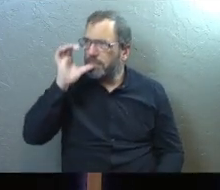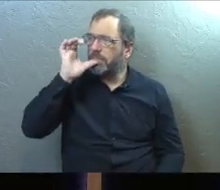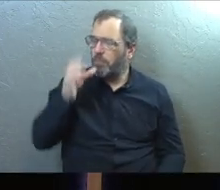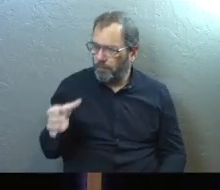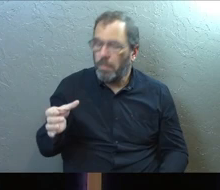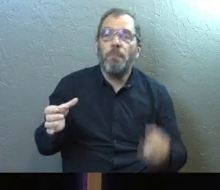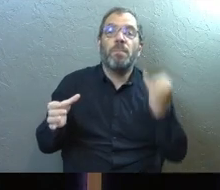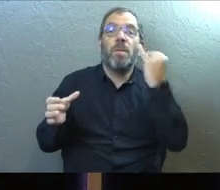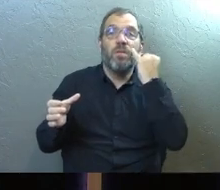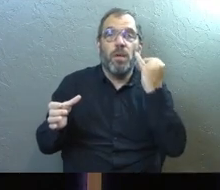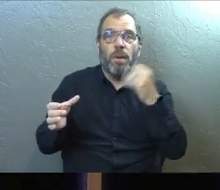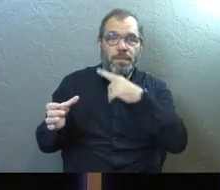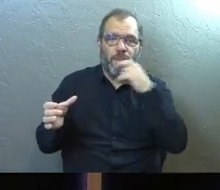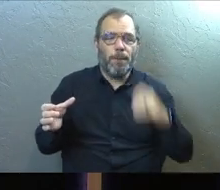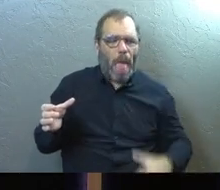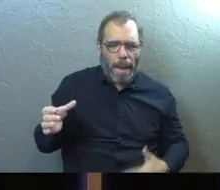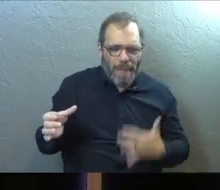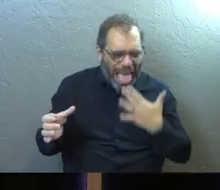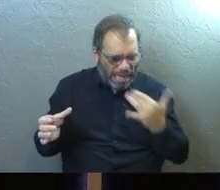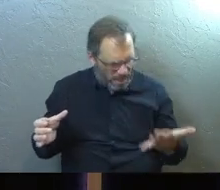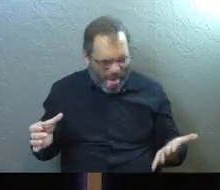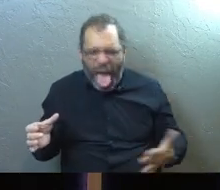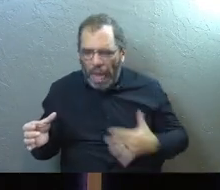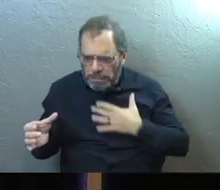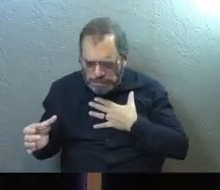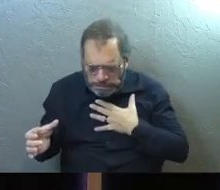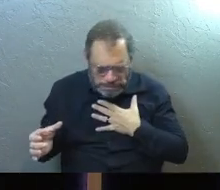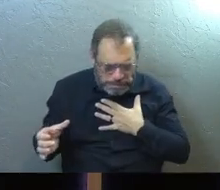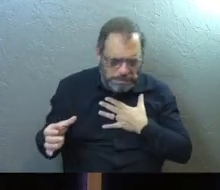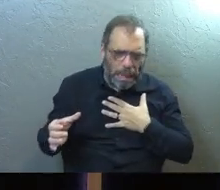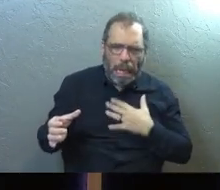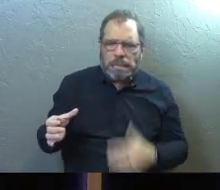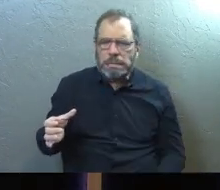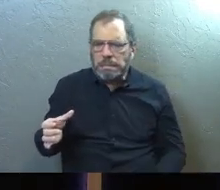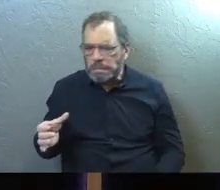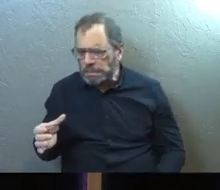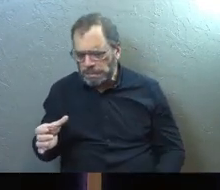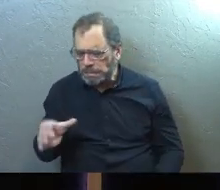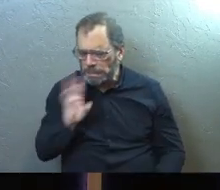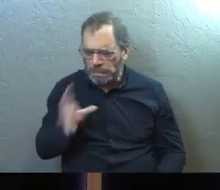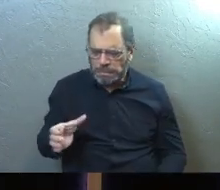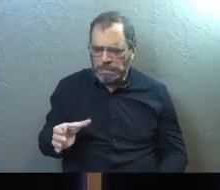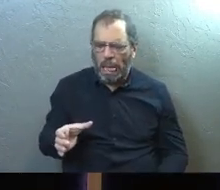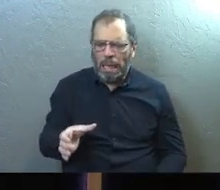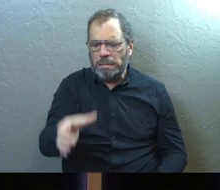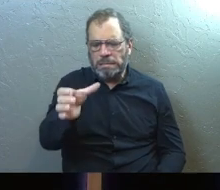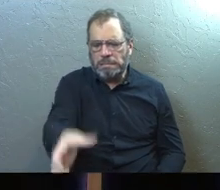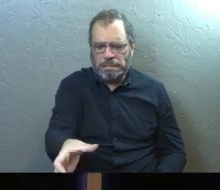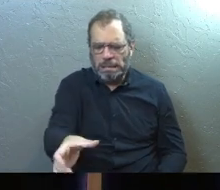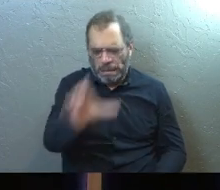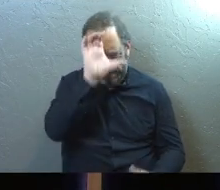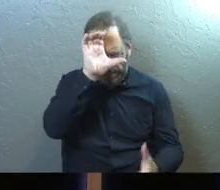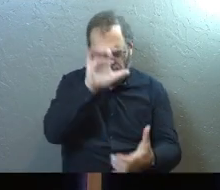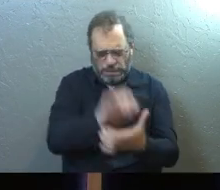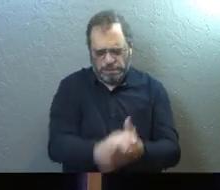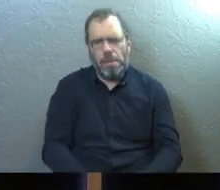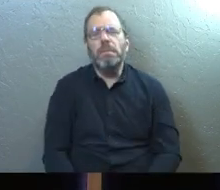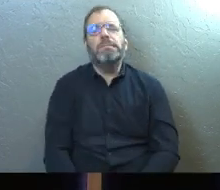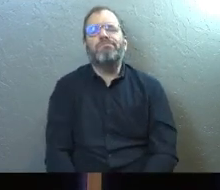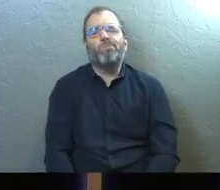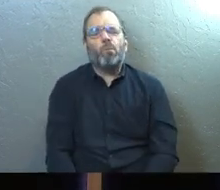What if I became dehydrated and said, I don't need water. I'm going to believe.